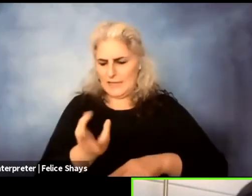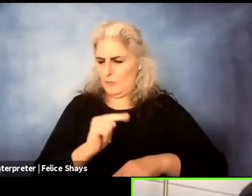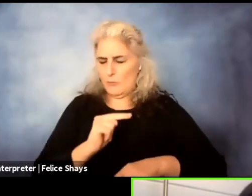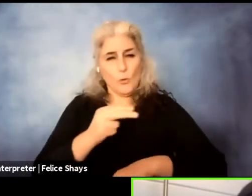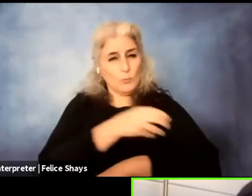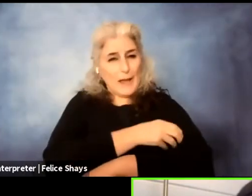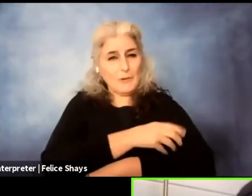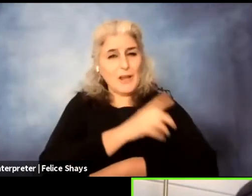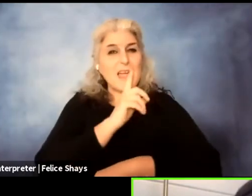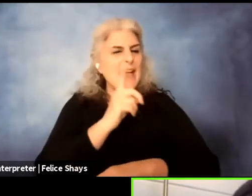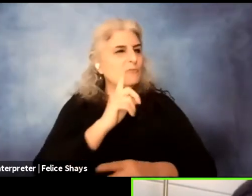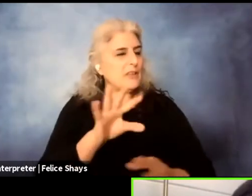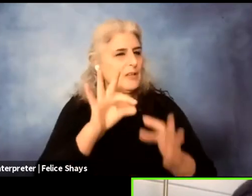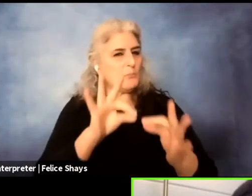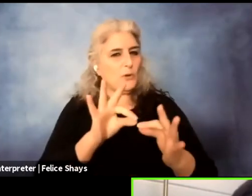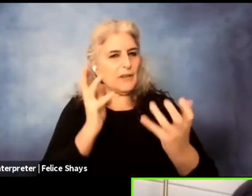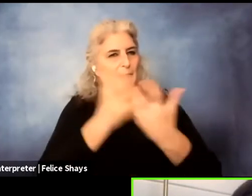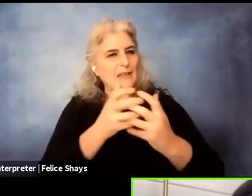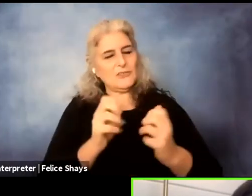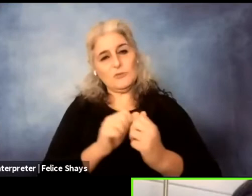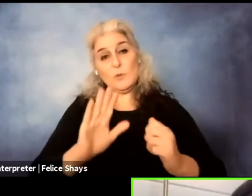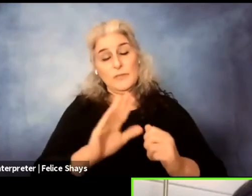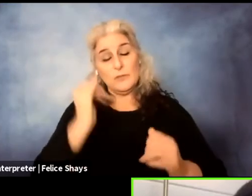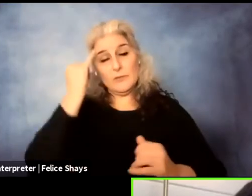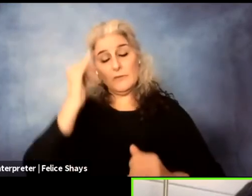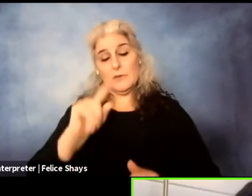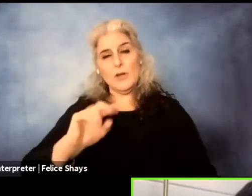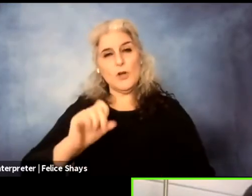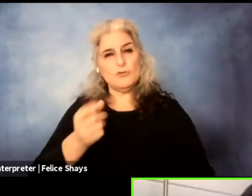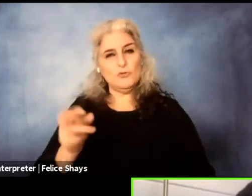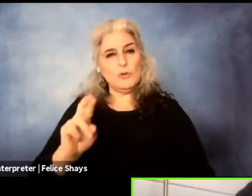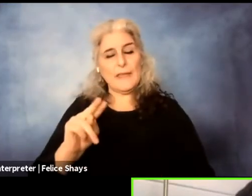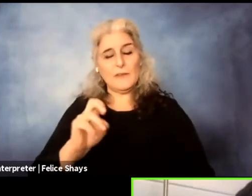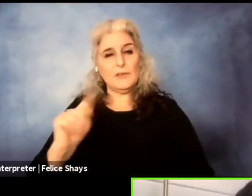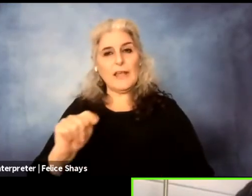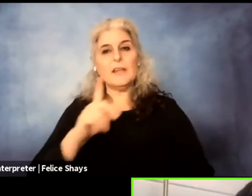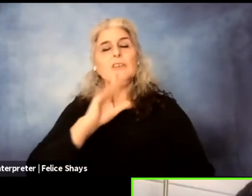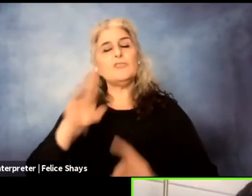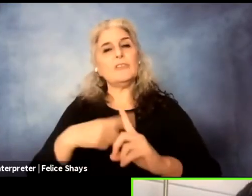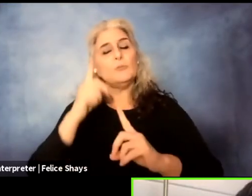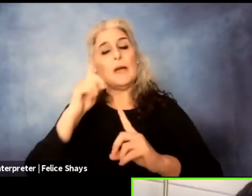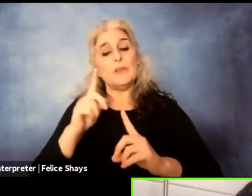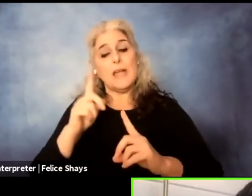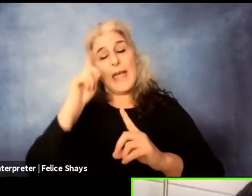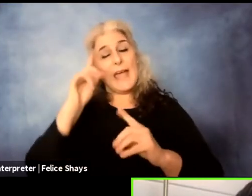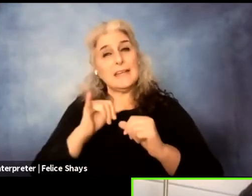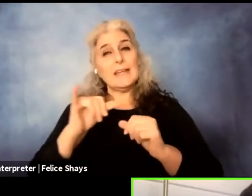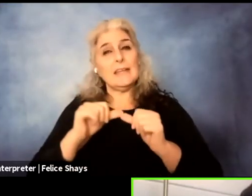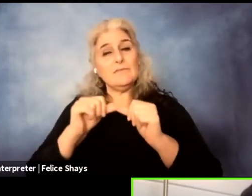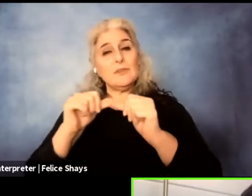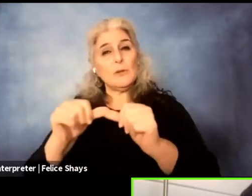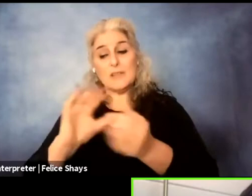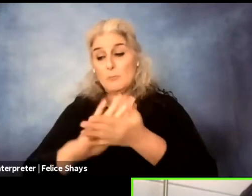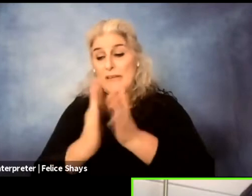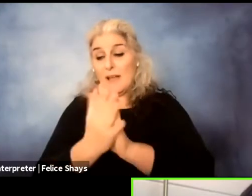and this is so apropos for Togethernet, she talks about, um, an infinite conversation and an endless becoming, which I think is so perfect